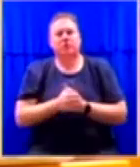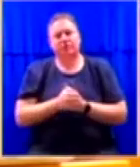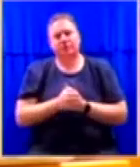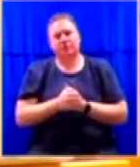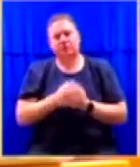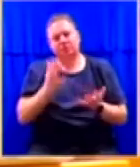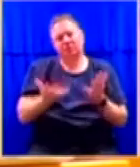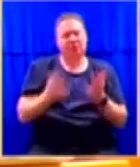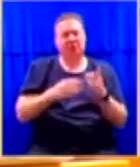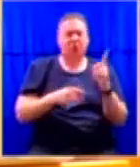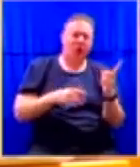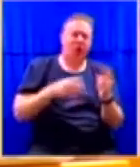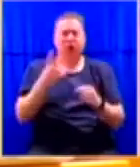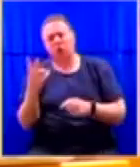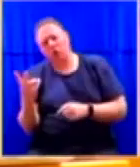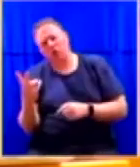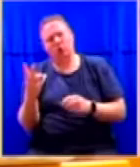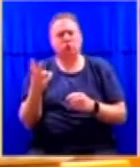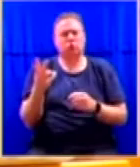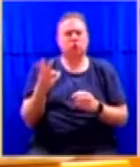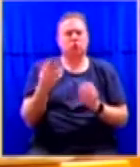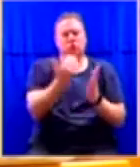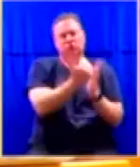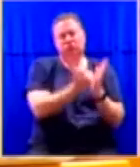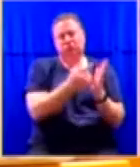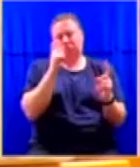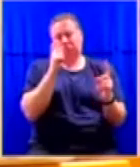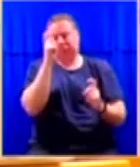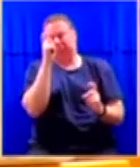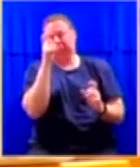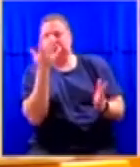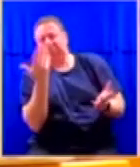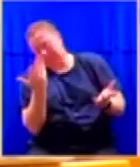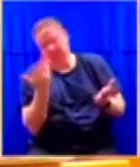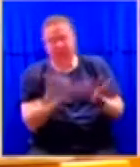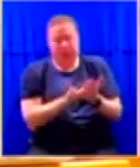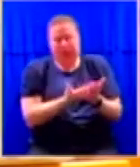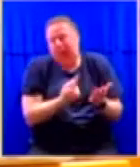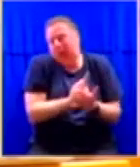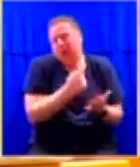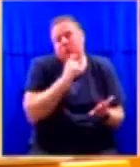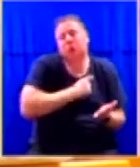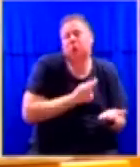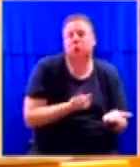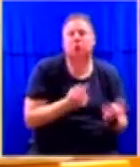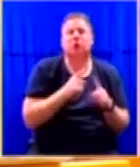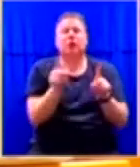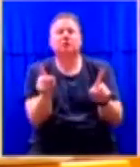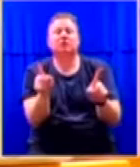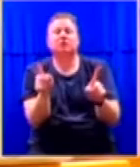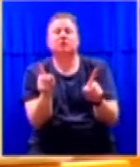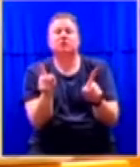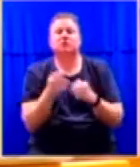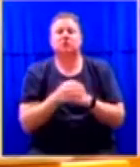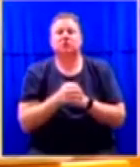one or two conditions that could raise eyebrows. I'm quite prepared to say that. But it is not so